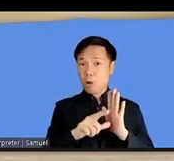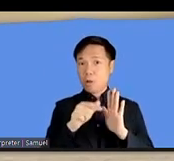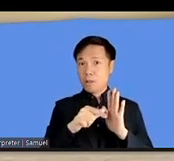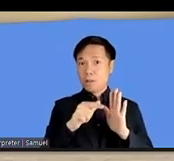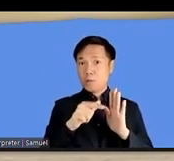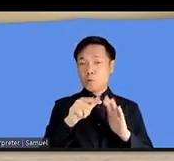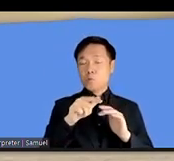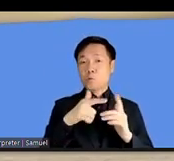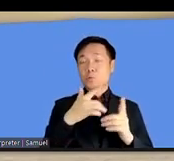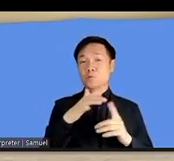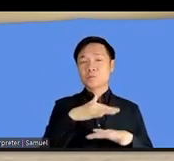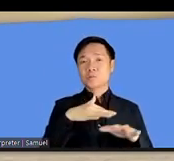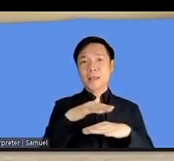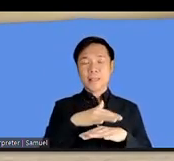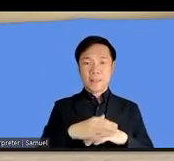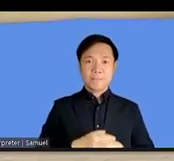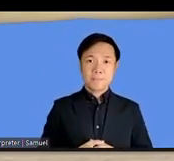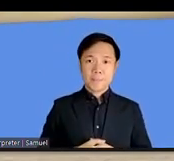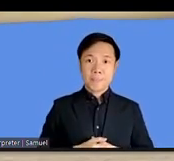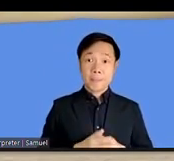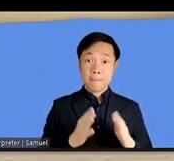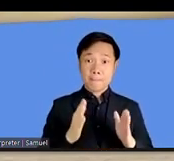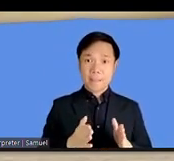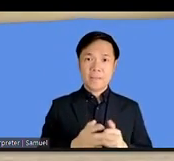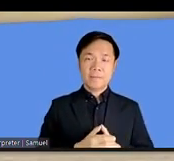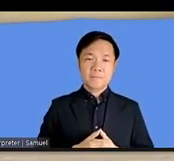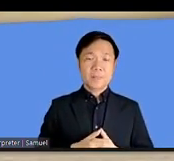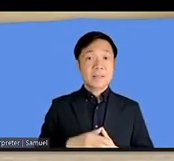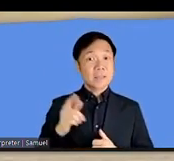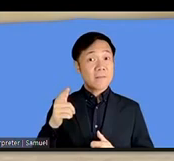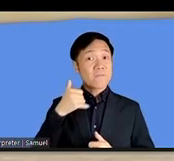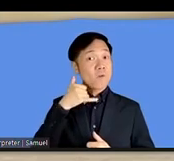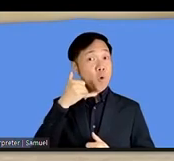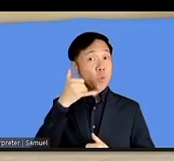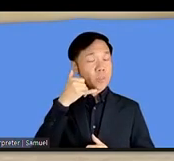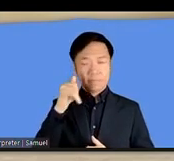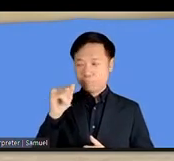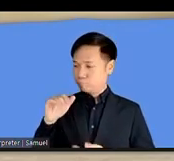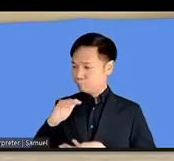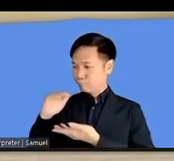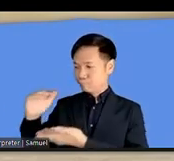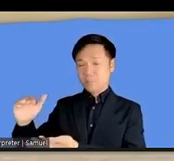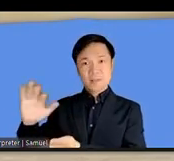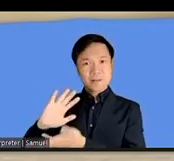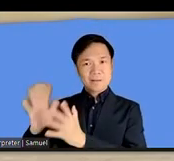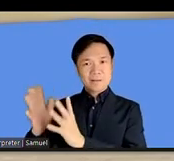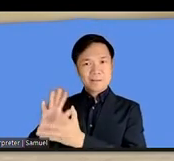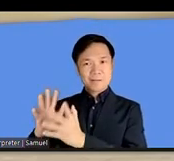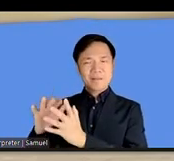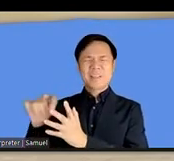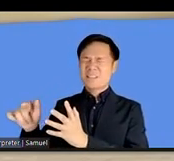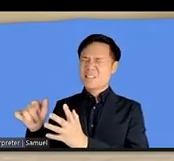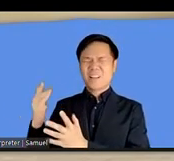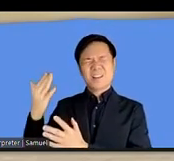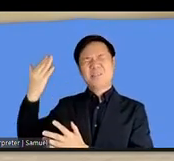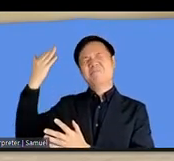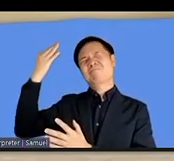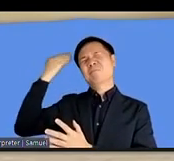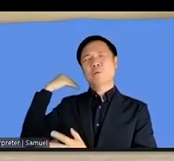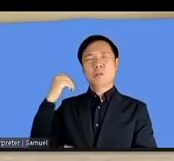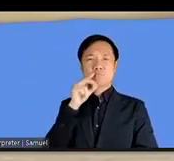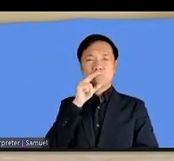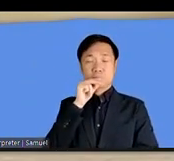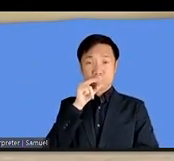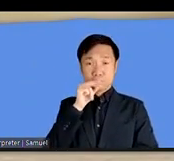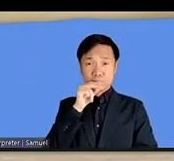they need to be brought up to date so the telephone relay is based on an old system when we only had voice and